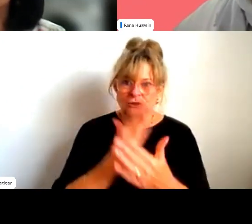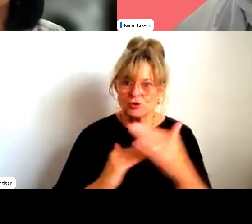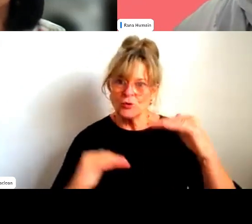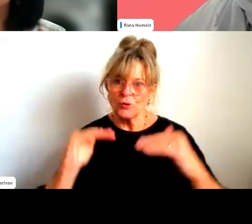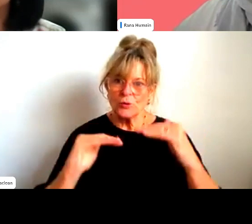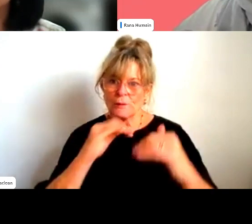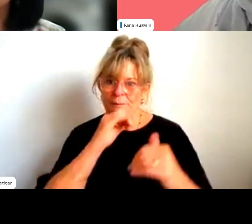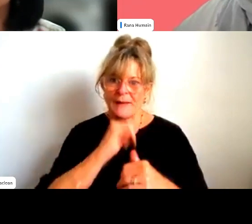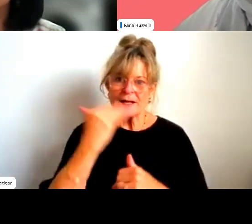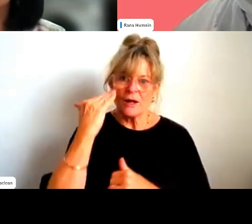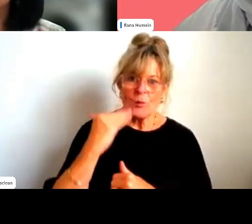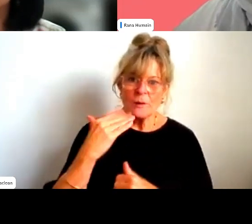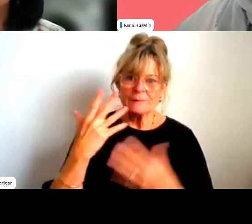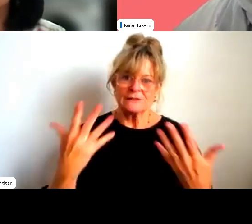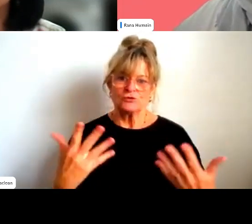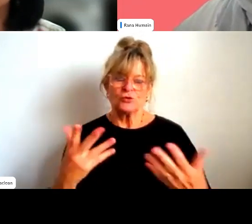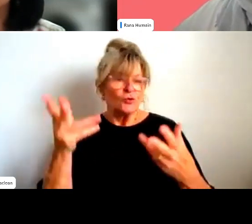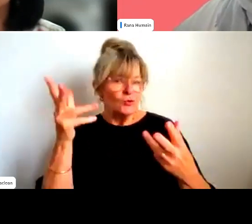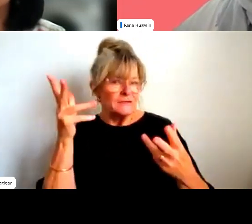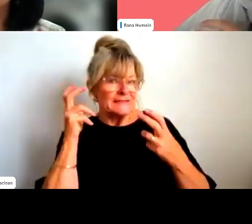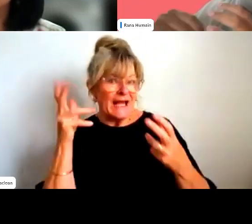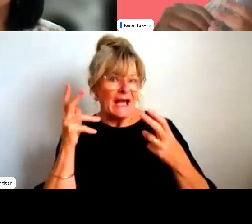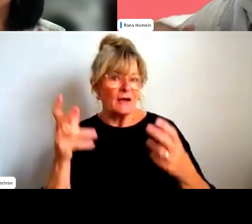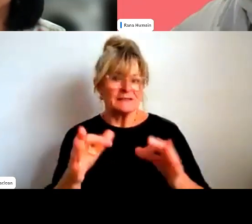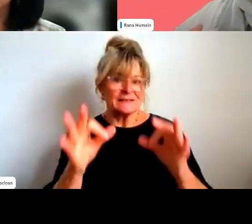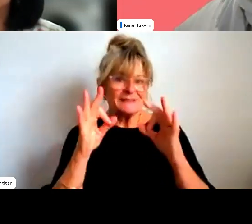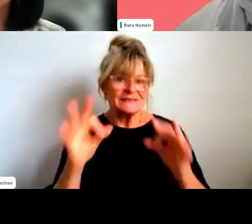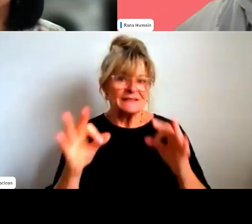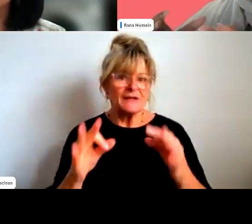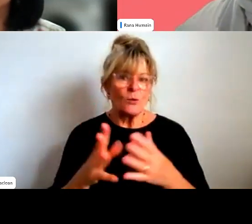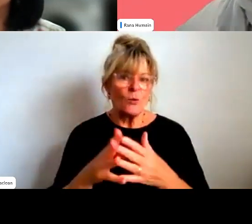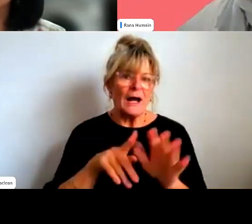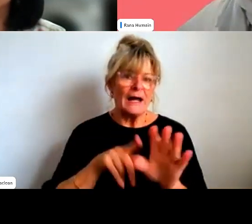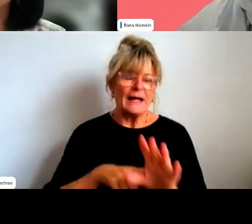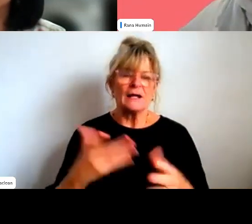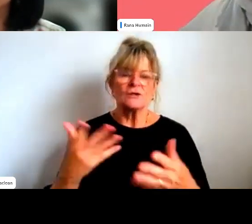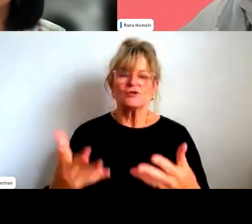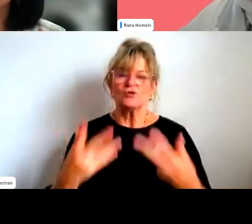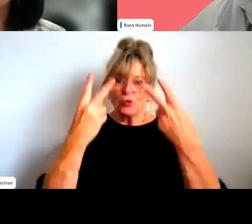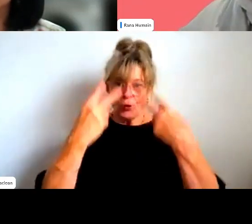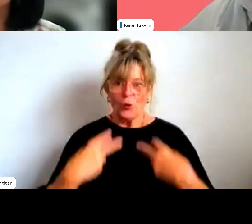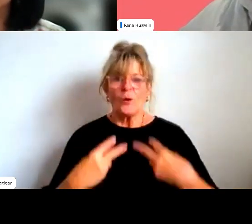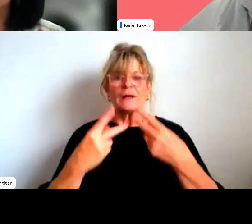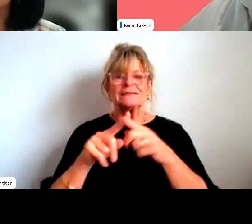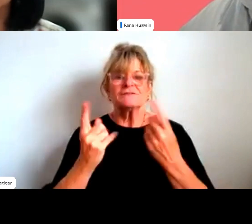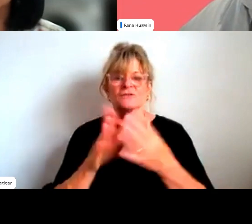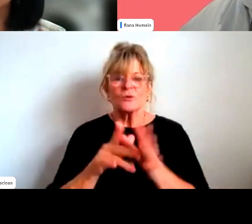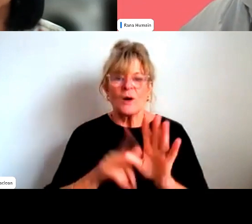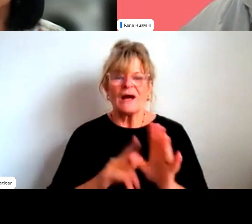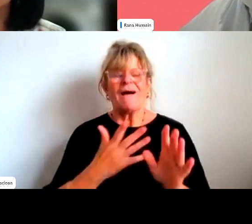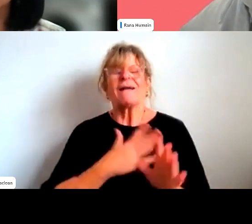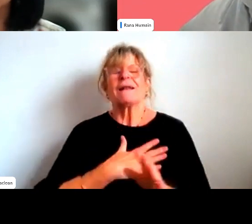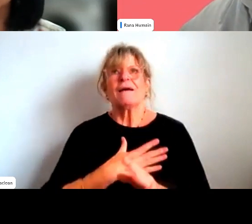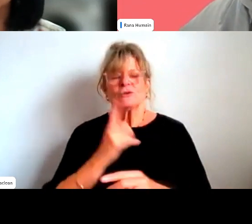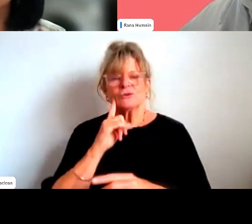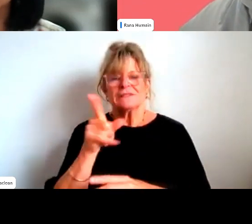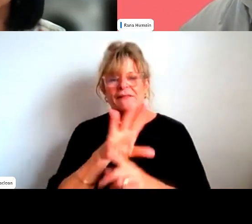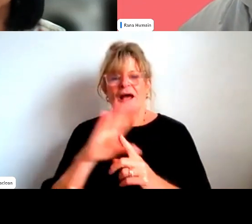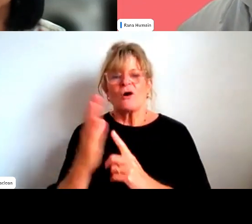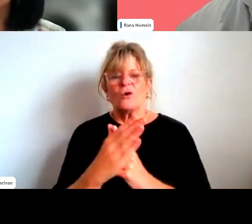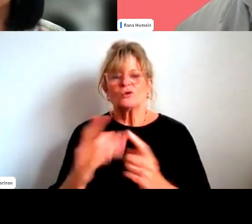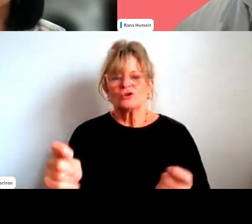certain way and to look a certain way. And I would just love to see that culture shift that when we see an